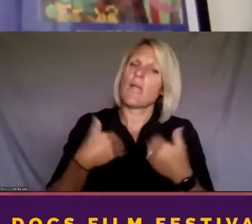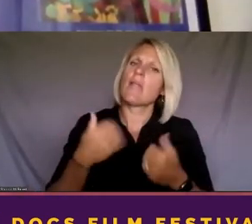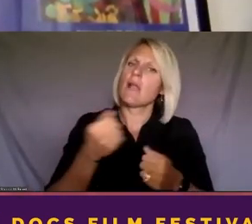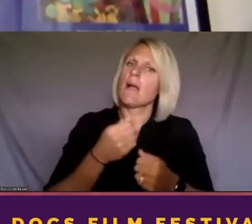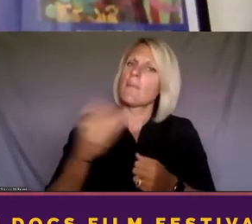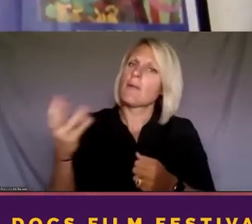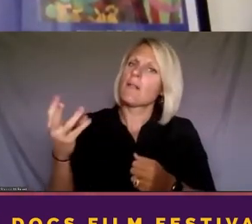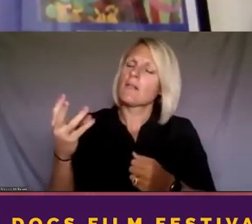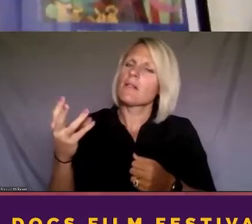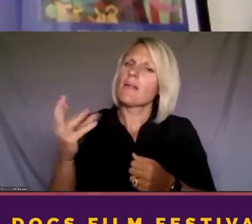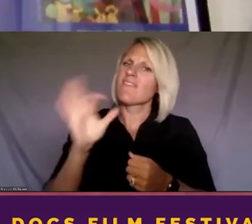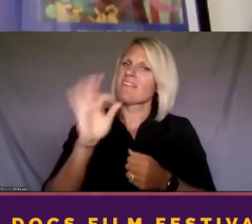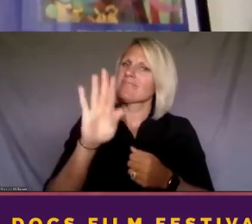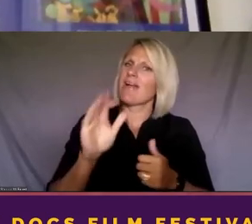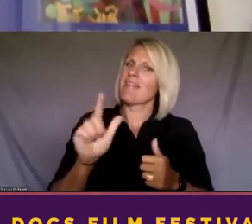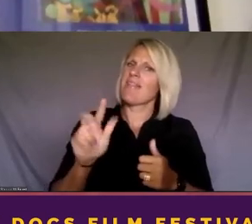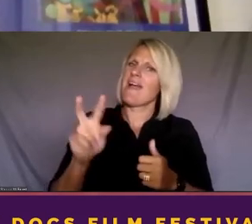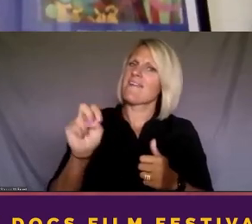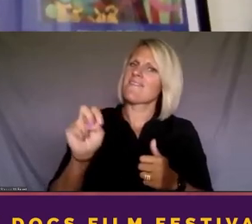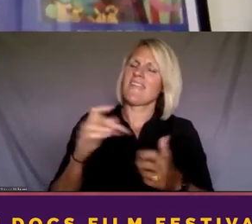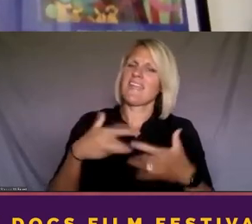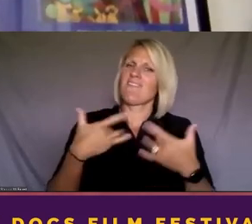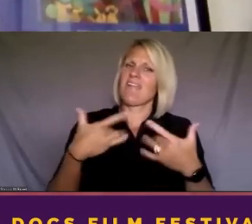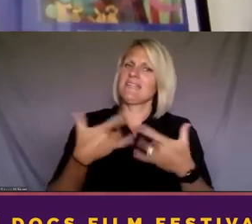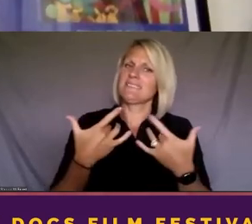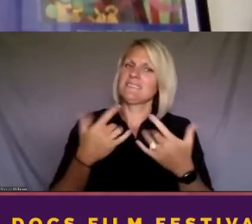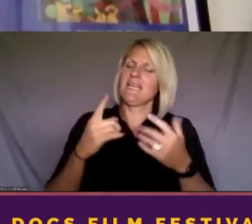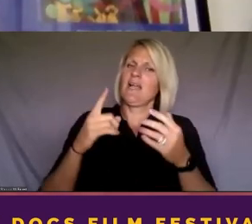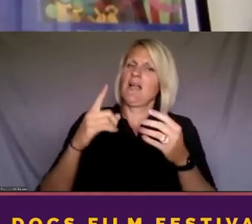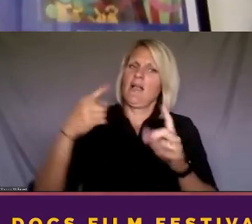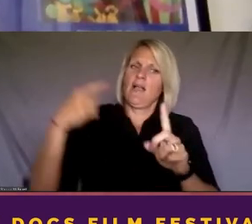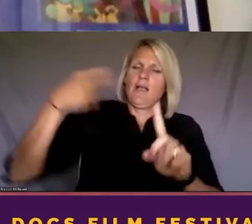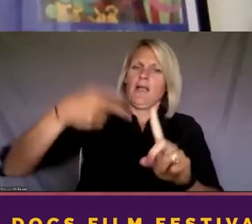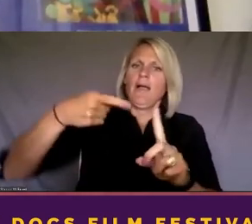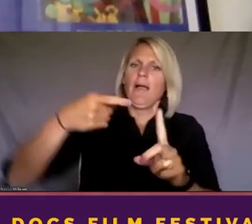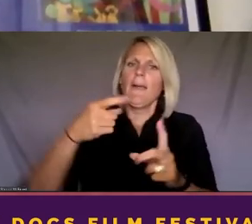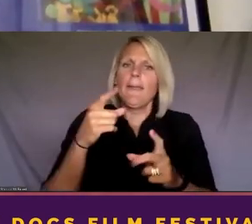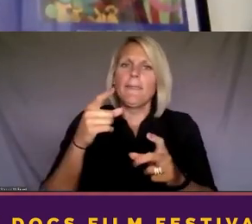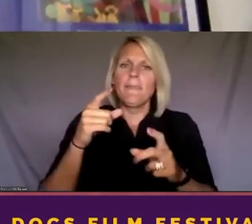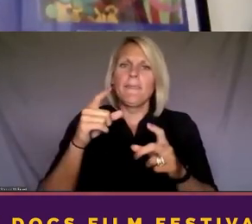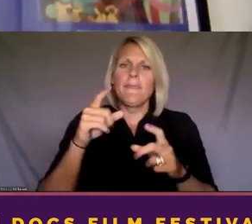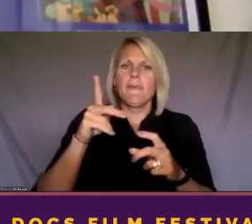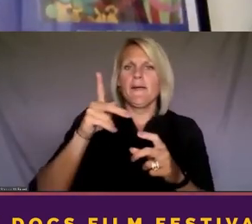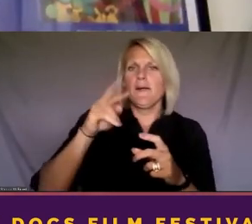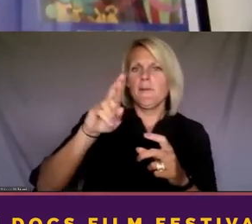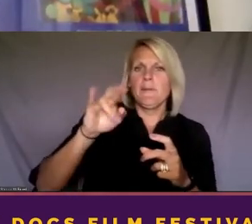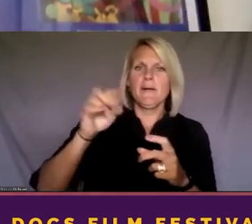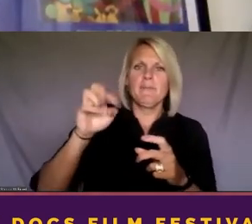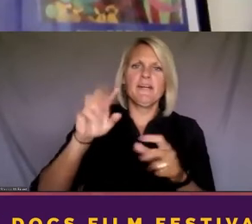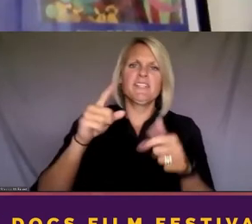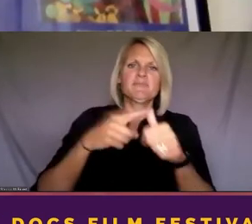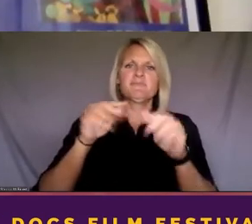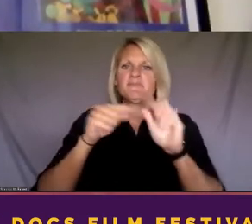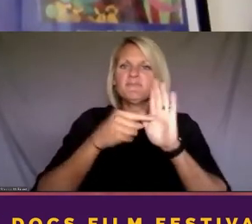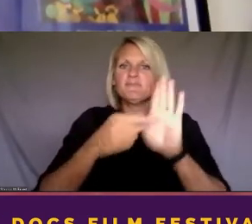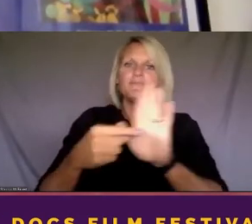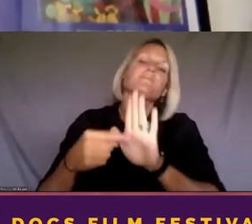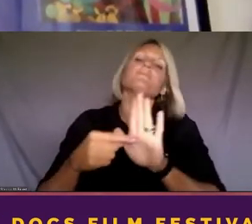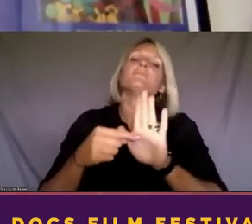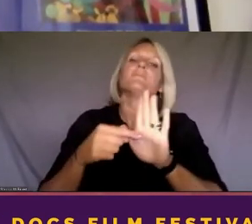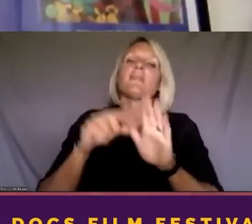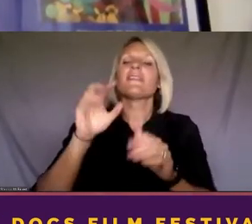Facebook Live events around the premiere with our partners at Vera Institute of Justice